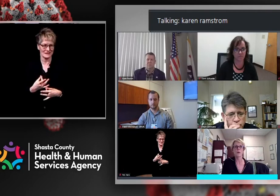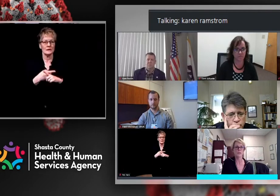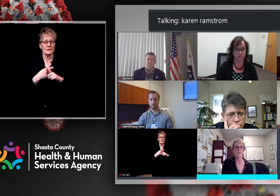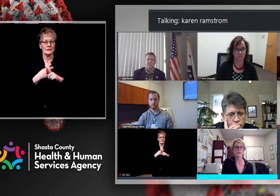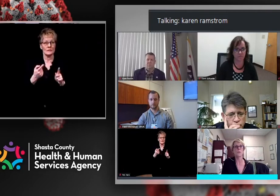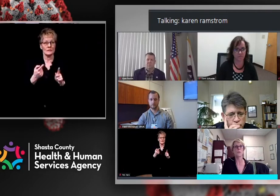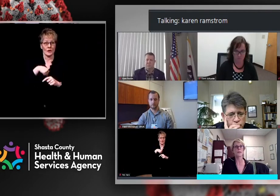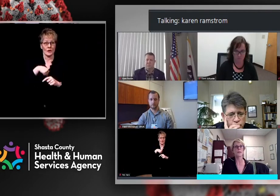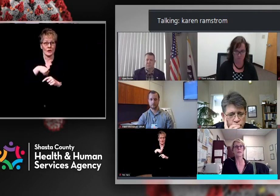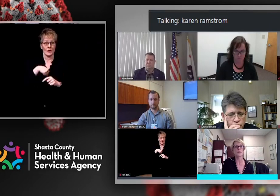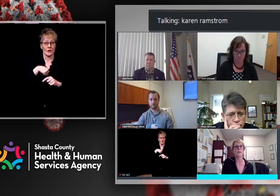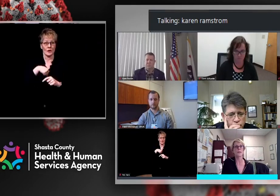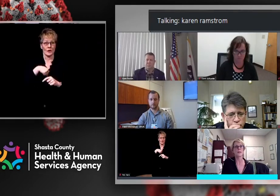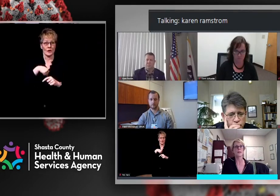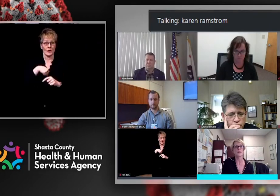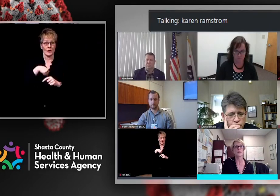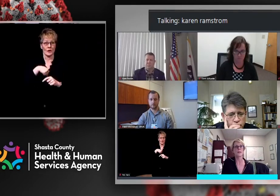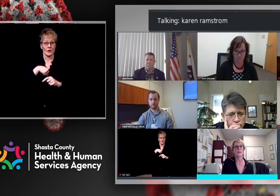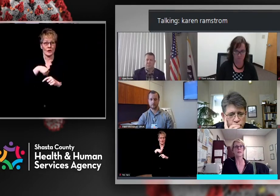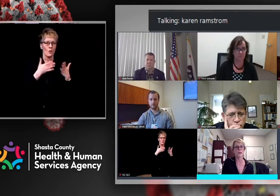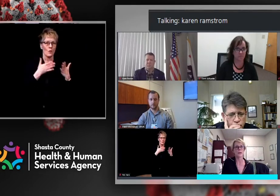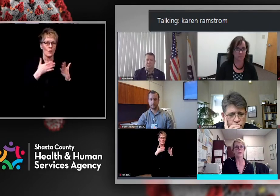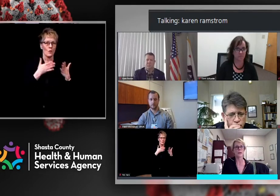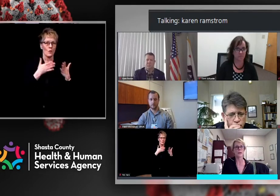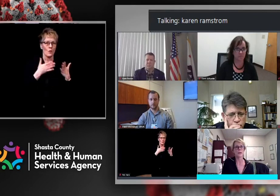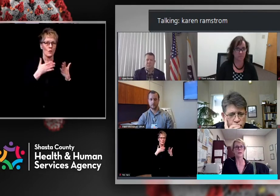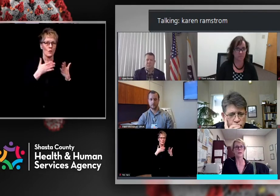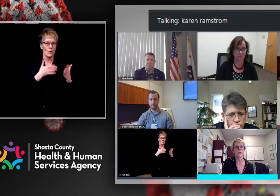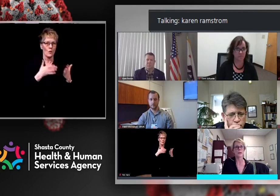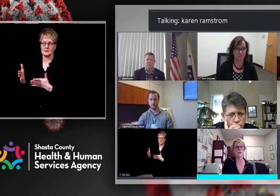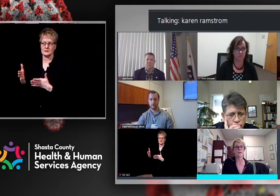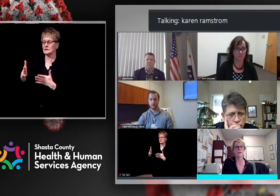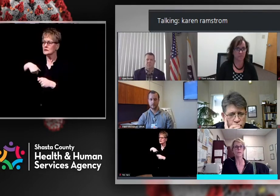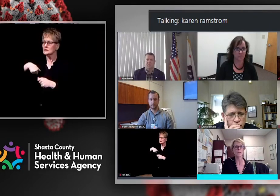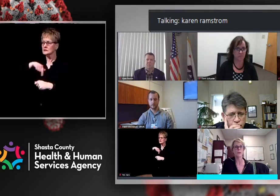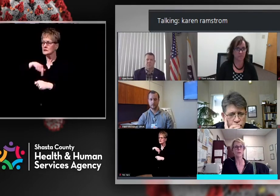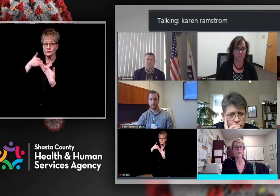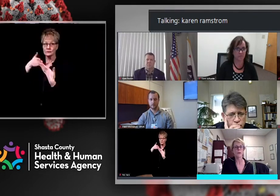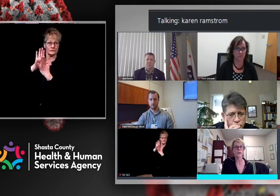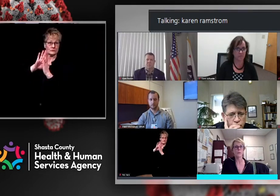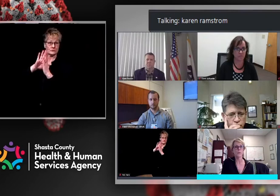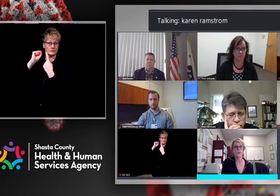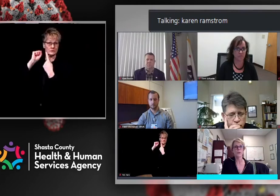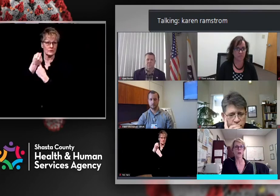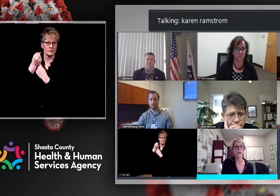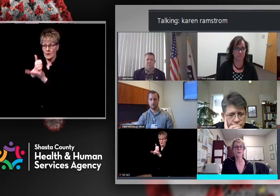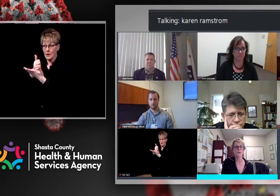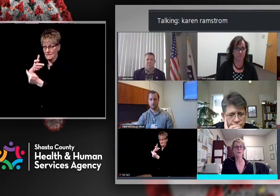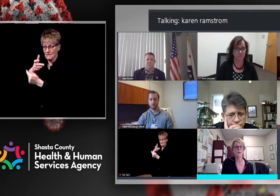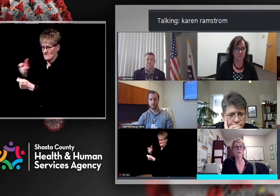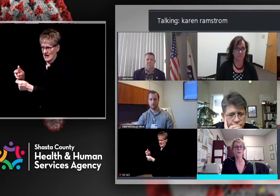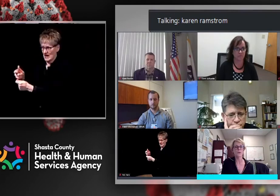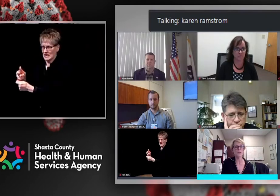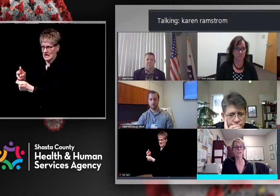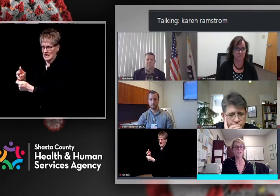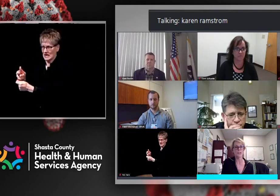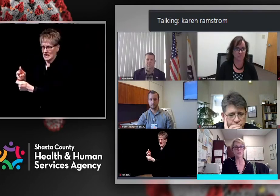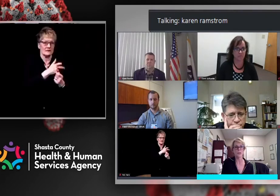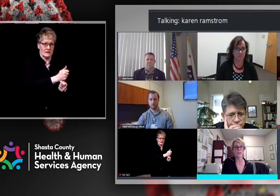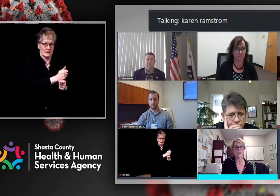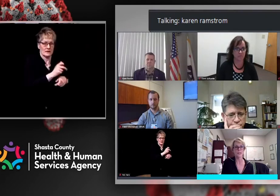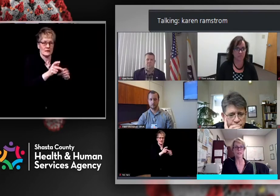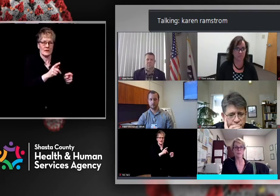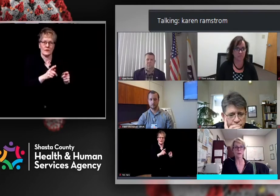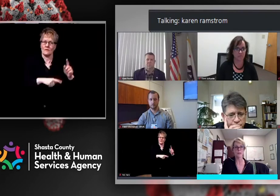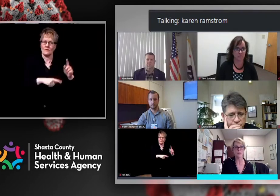multiple different ways that we're getting vaccine in people's arms right now. And we're using all of those. So one addition